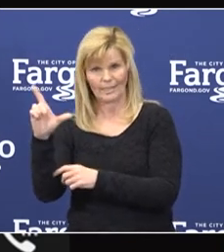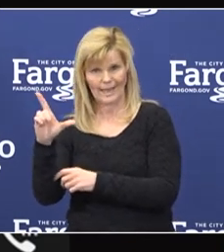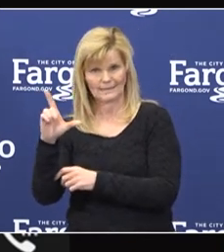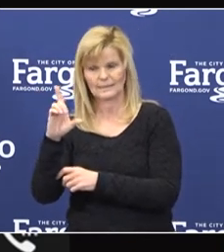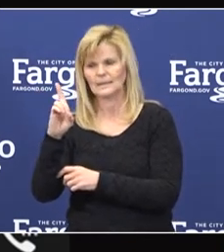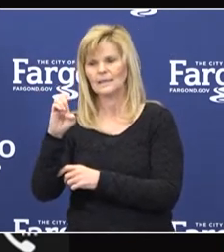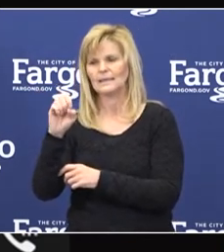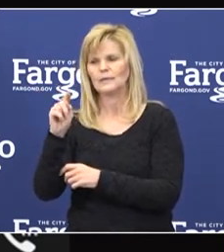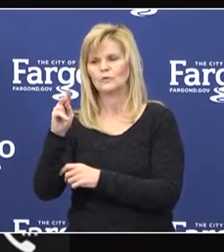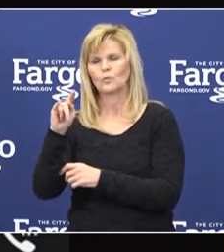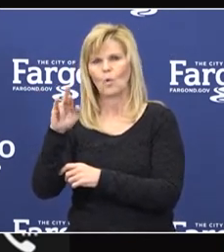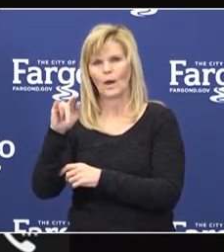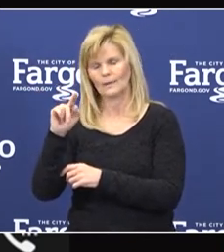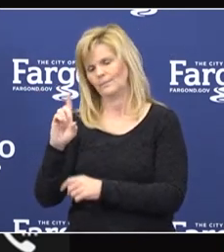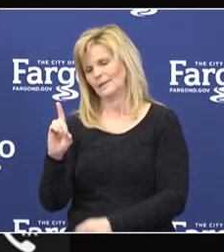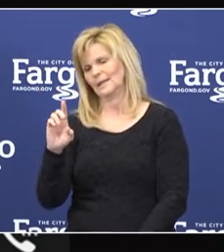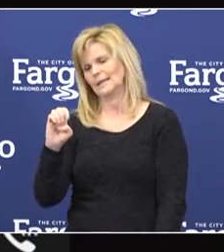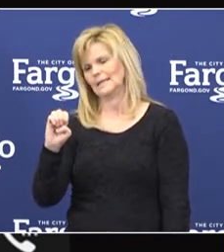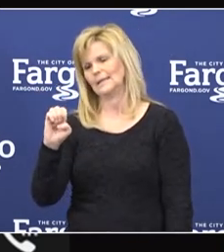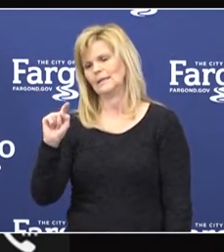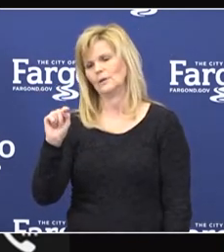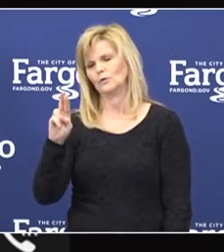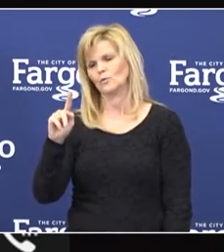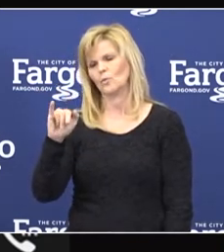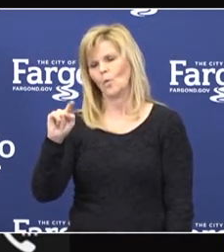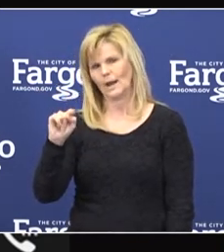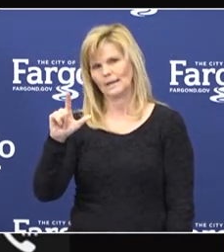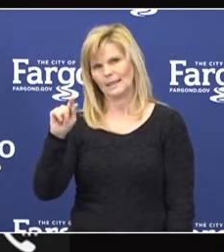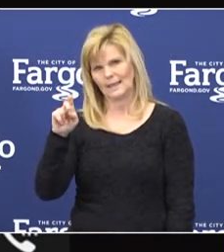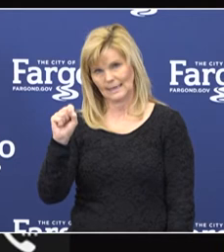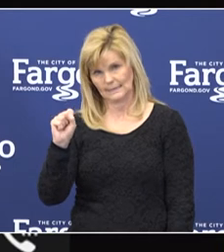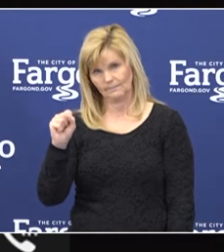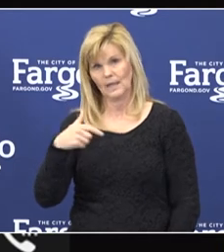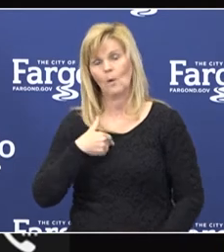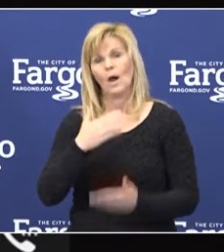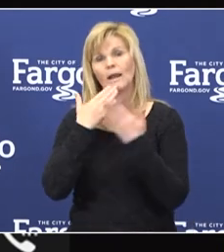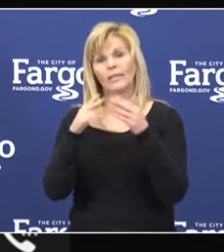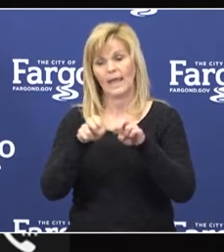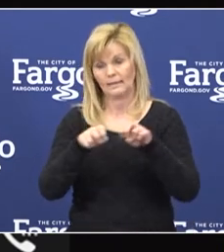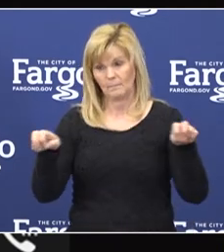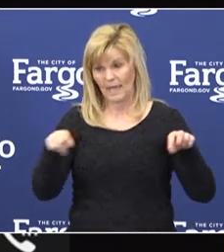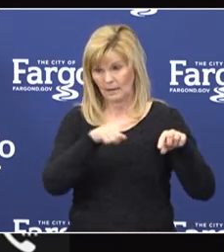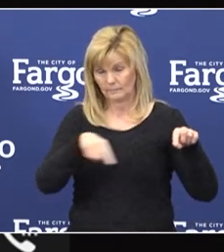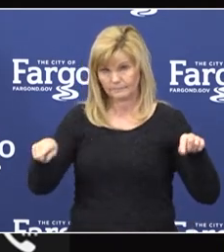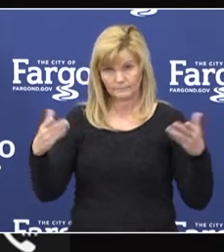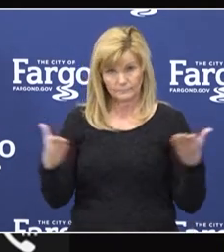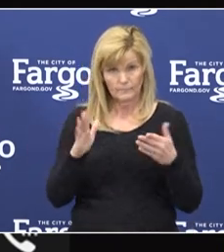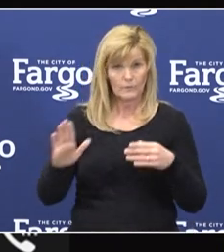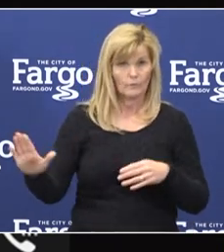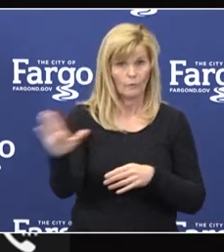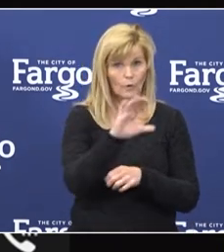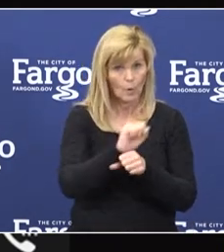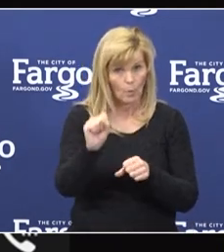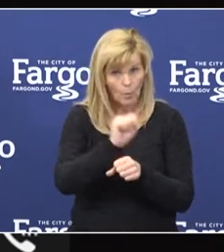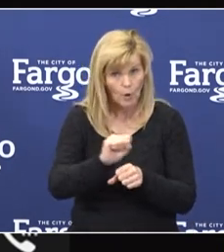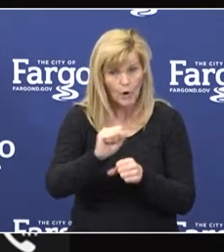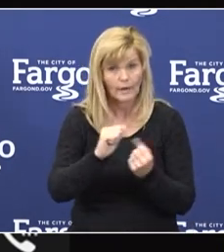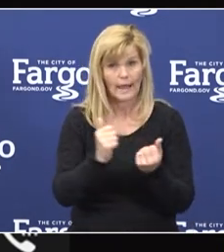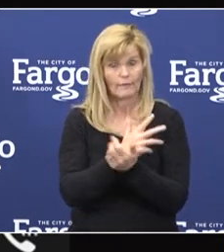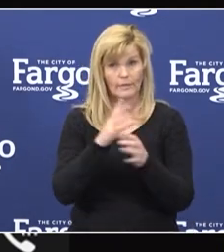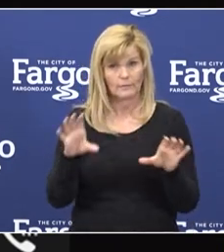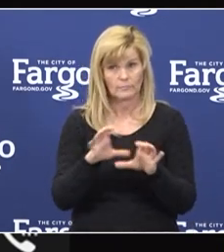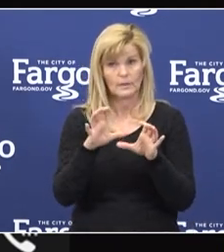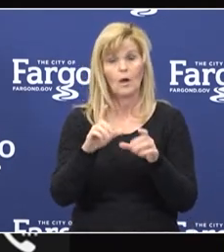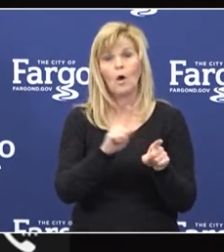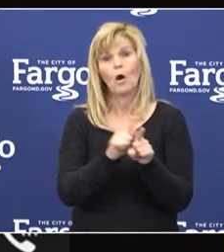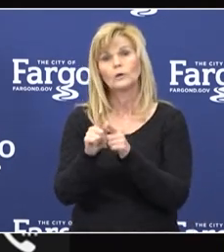I'd like to close by thanking this panel up to the government and public health officials for your tireless efforts, as